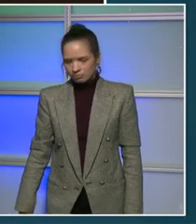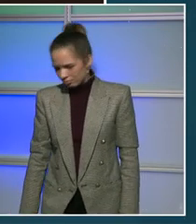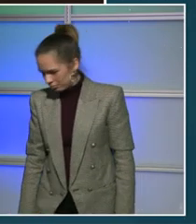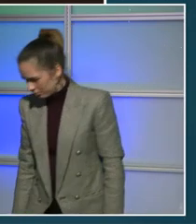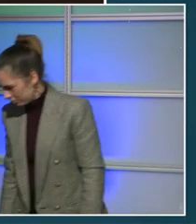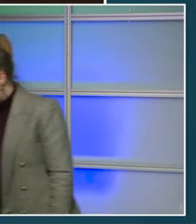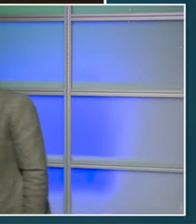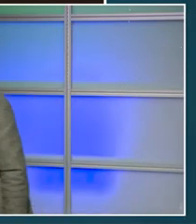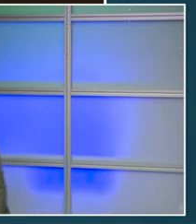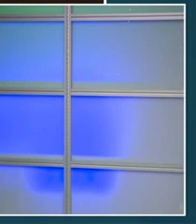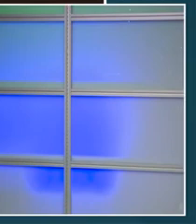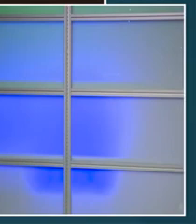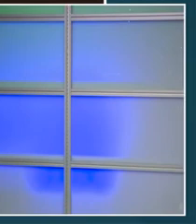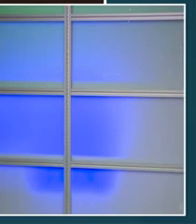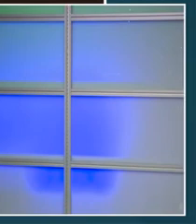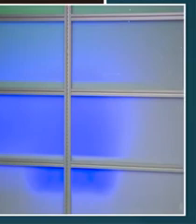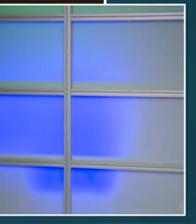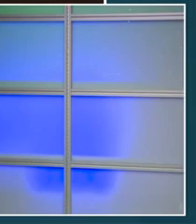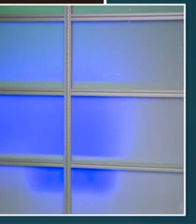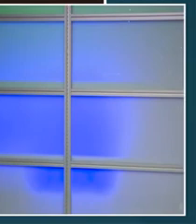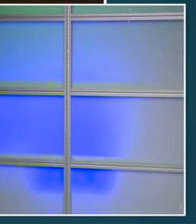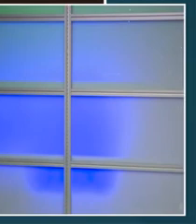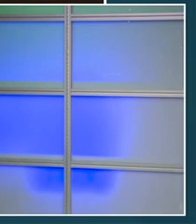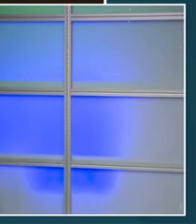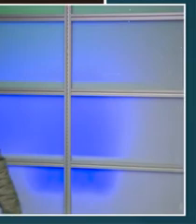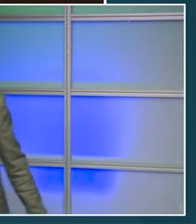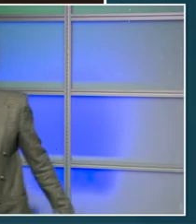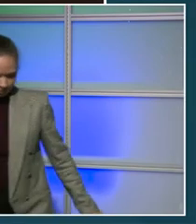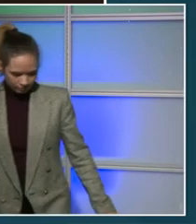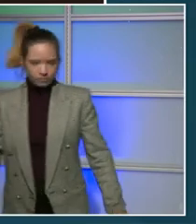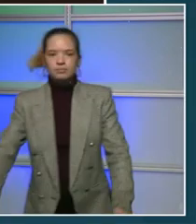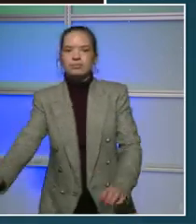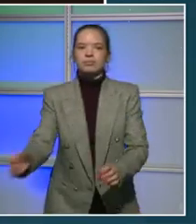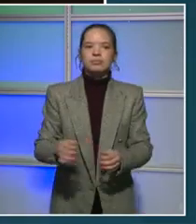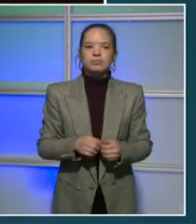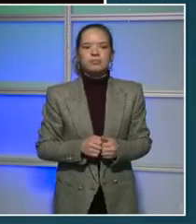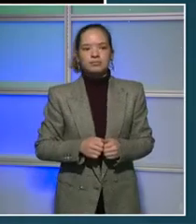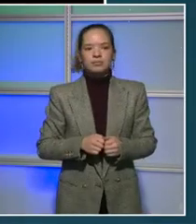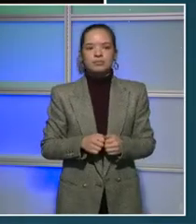of station or stature, deserves a fair shot. Thank you for your time.